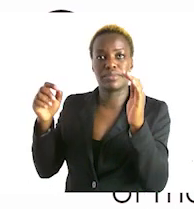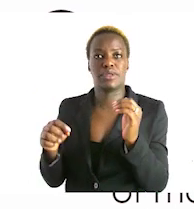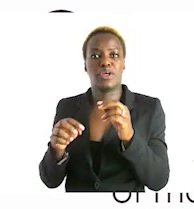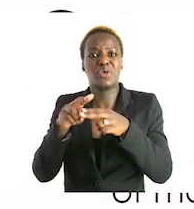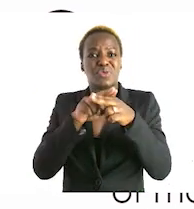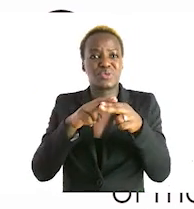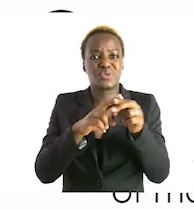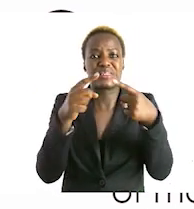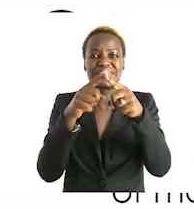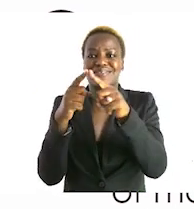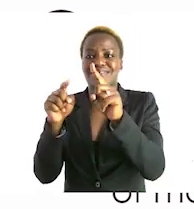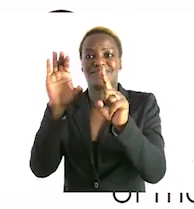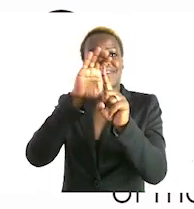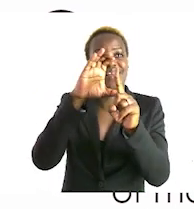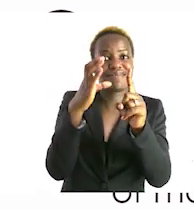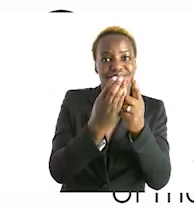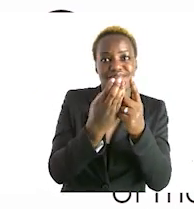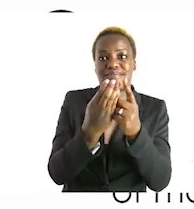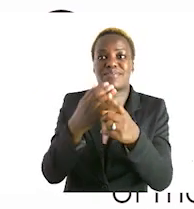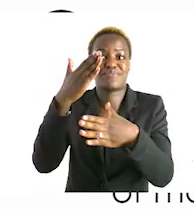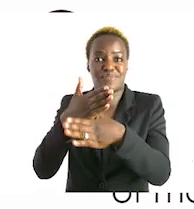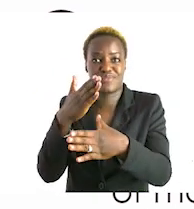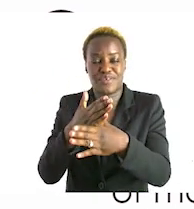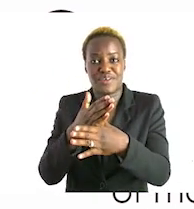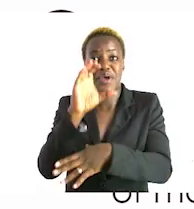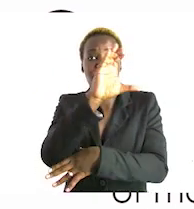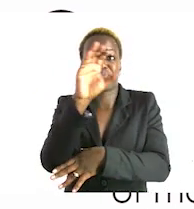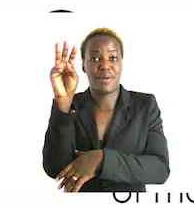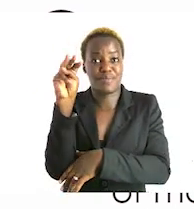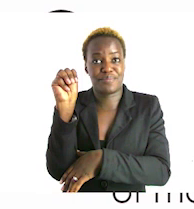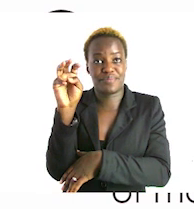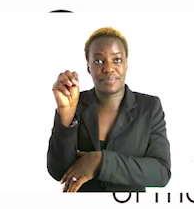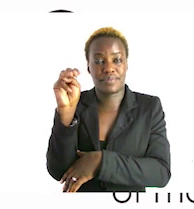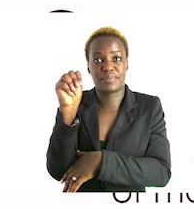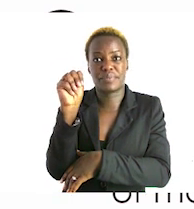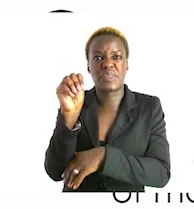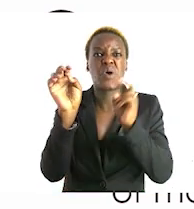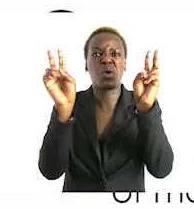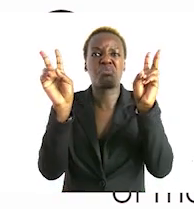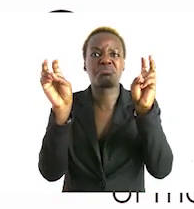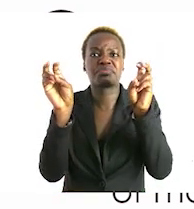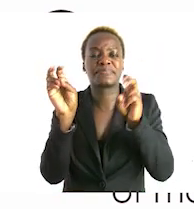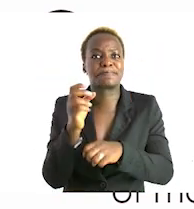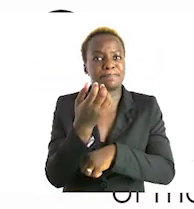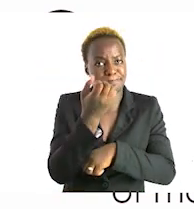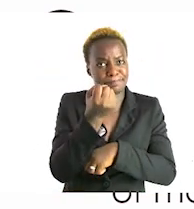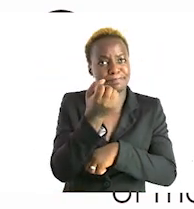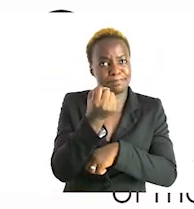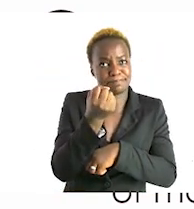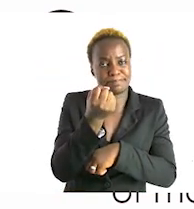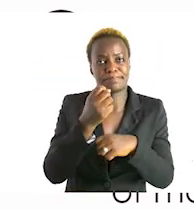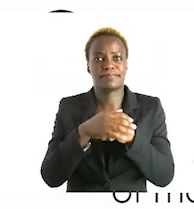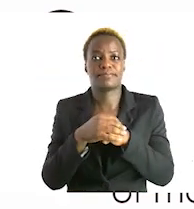for the month of march so there should be a title given to this graph here let us say